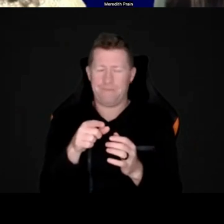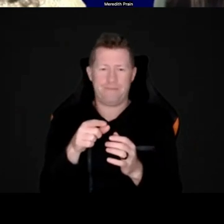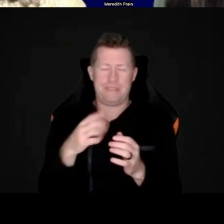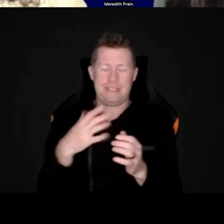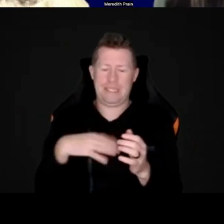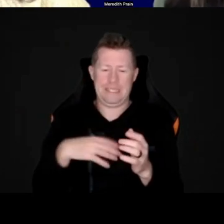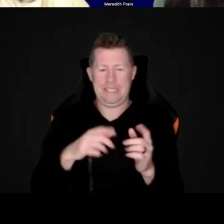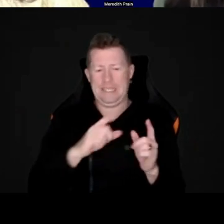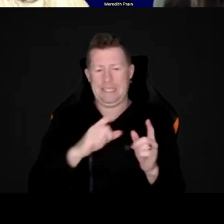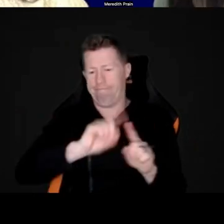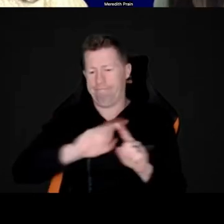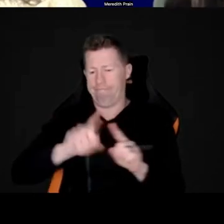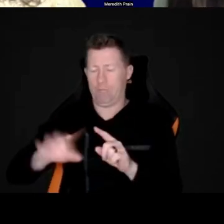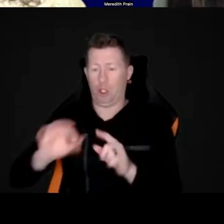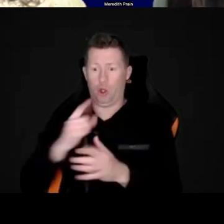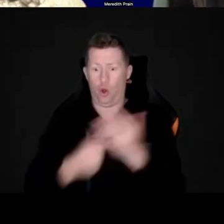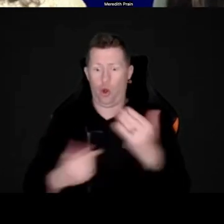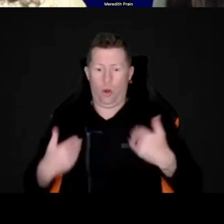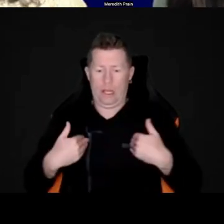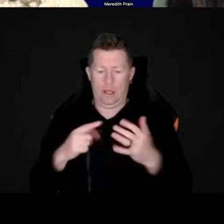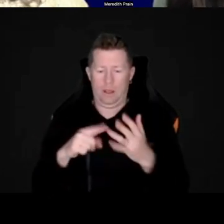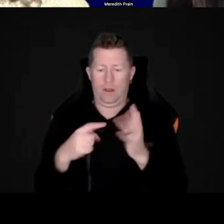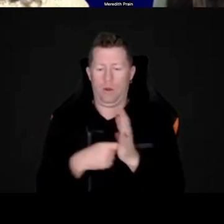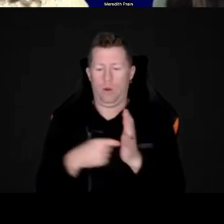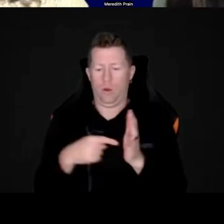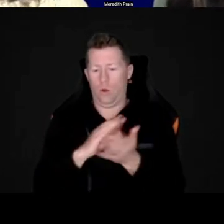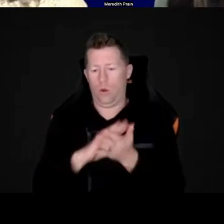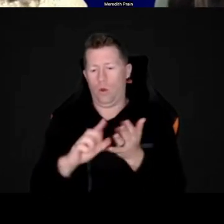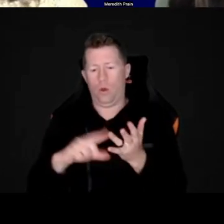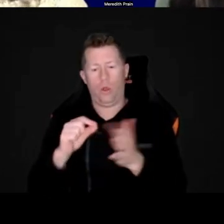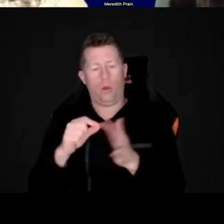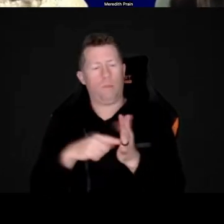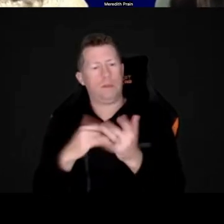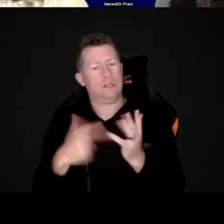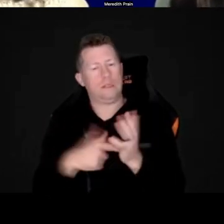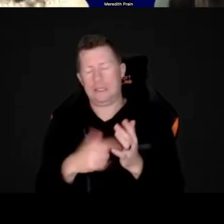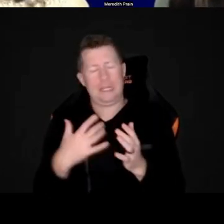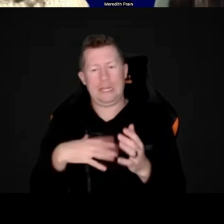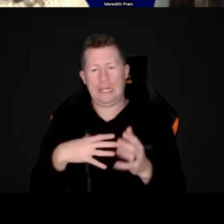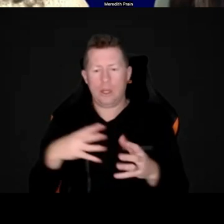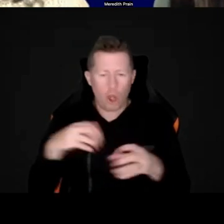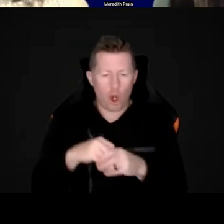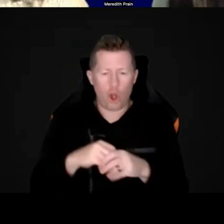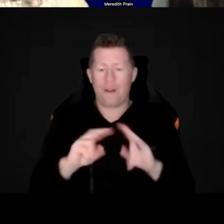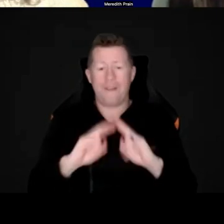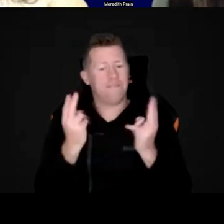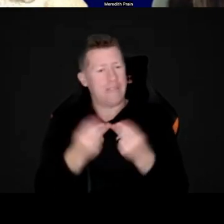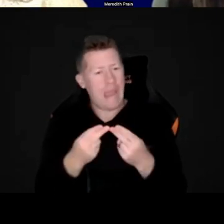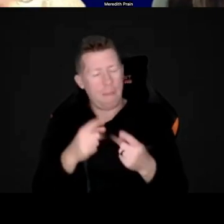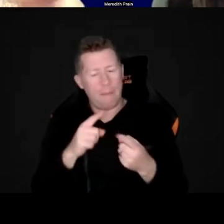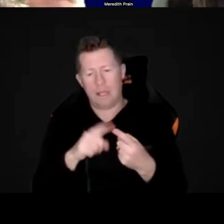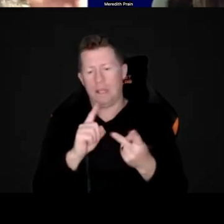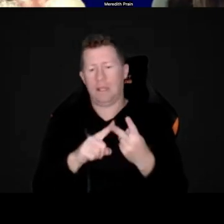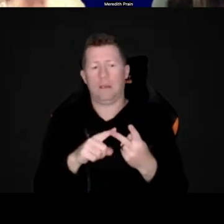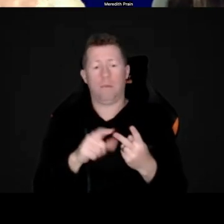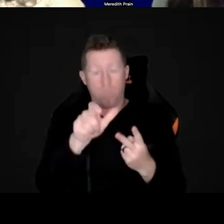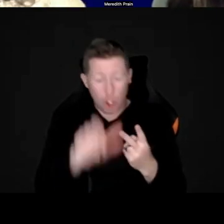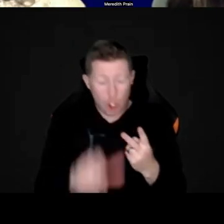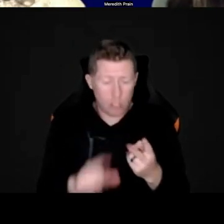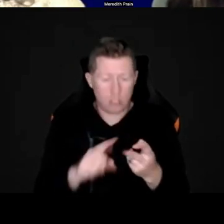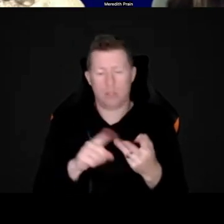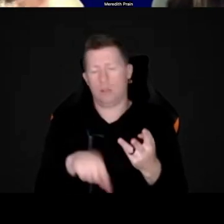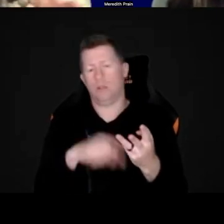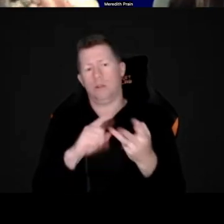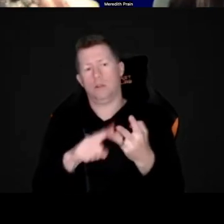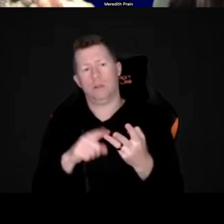range of people, not just the orthoptist. Um, I think that it needs to include the families definitely, but I think it also needs